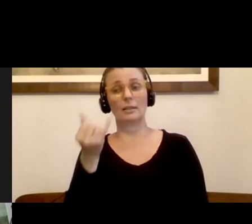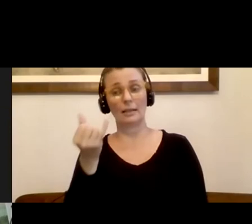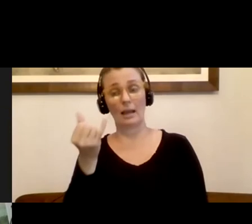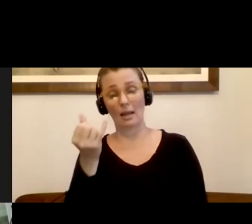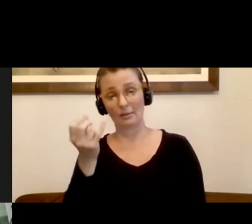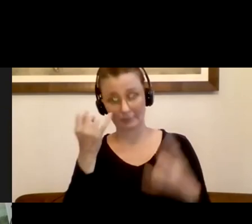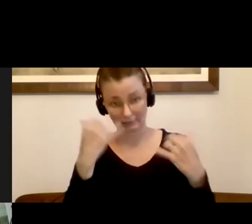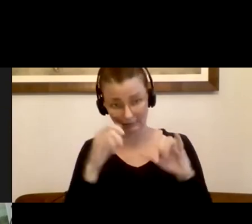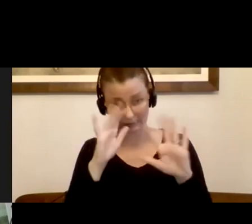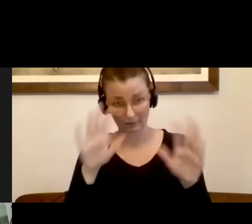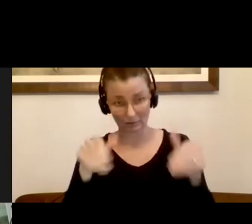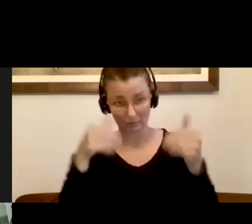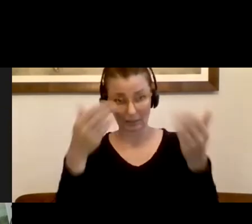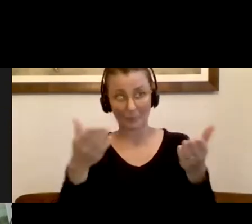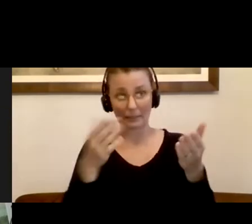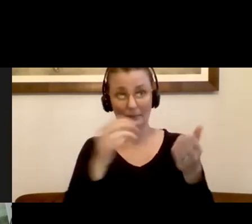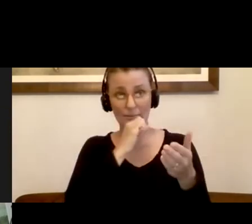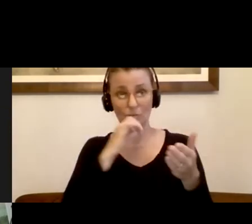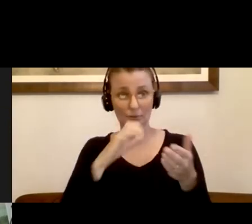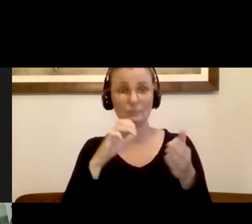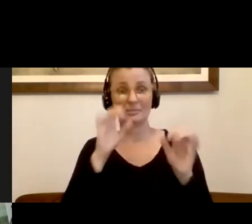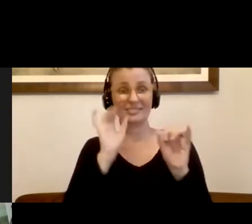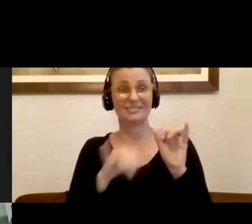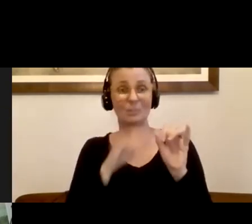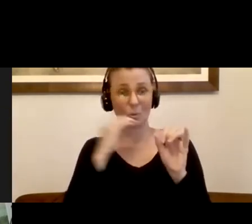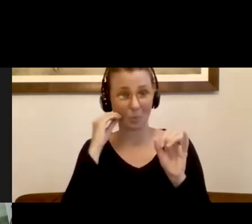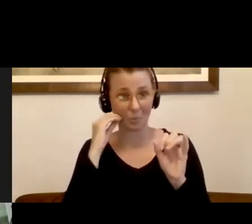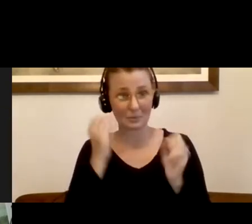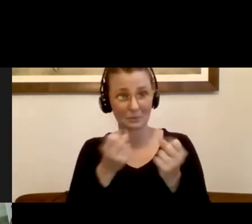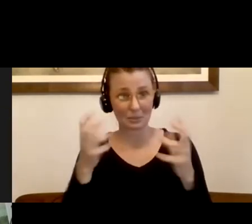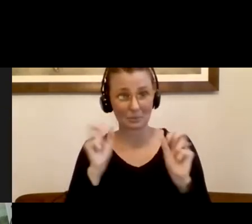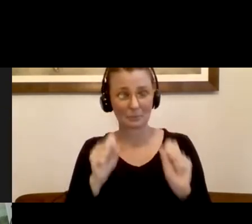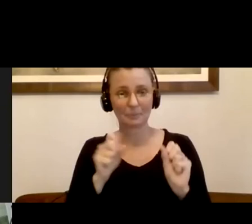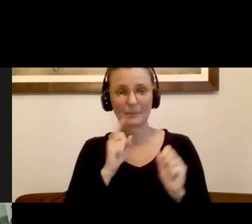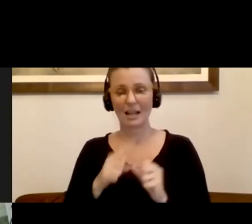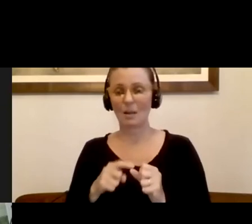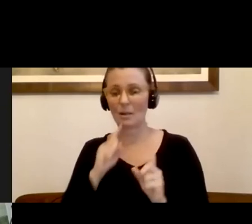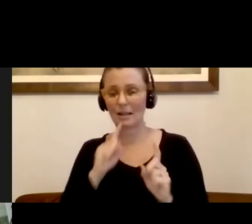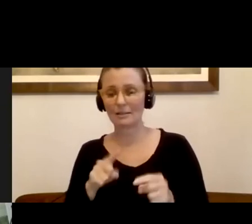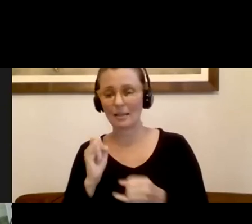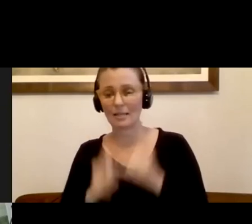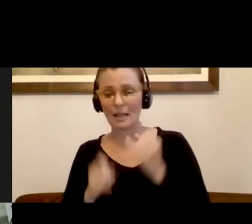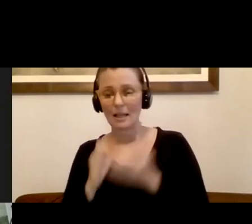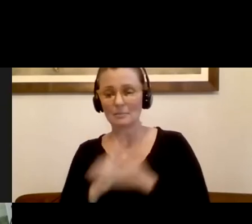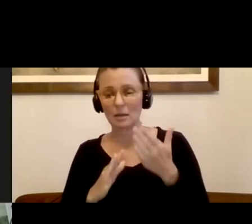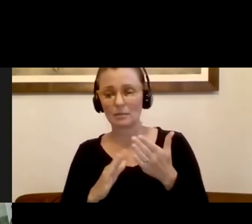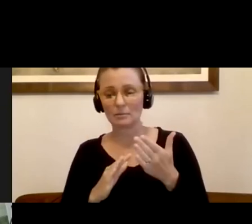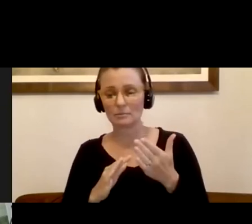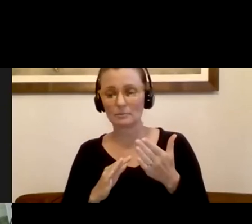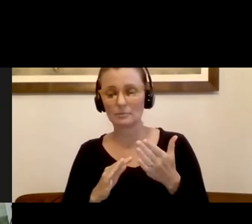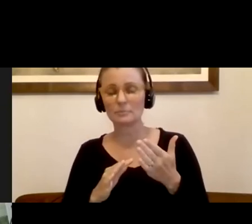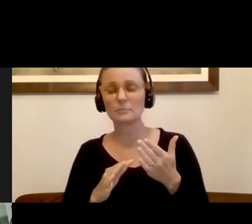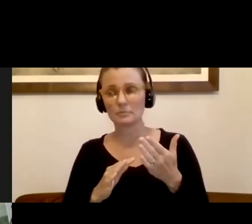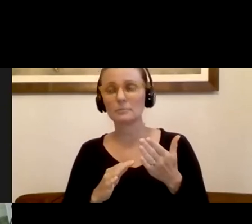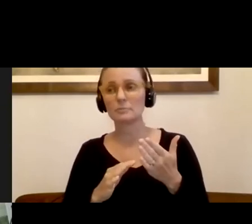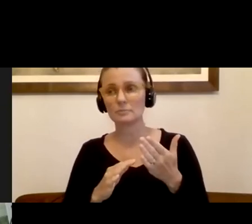recommending seniors stay at home as much as possible? Well, let me answer the last part of that one first and go to the rest and pass it to Doug. Yes.